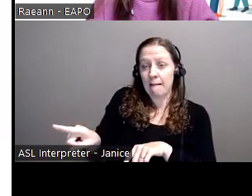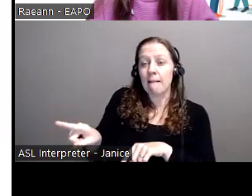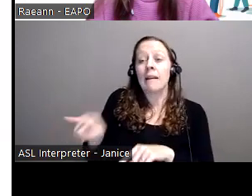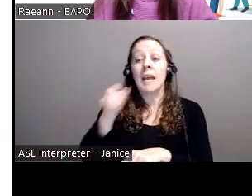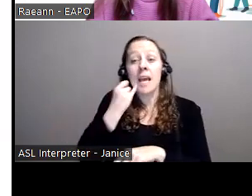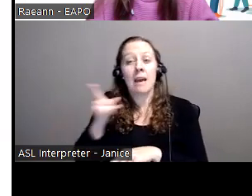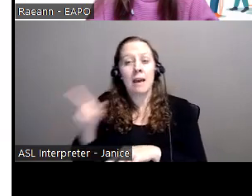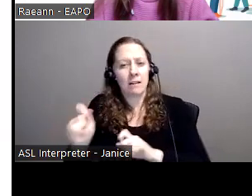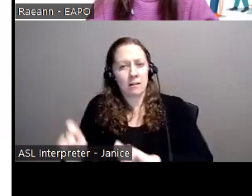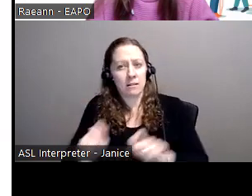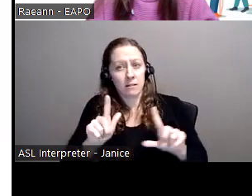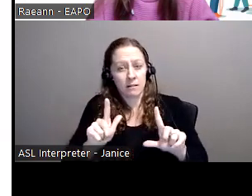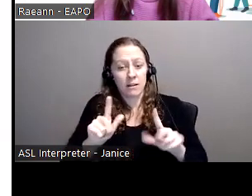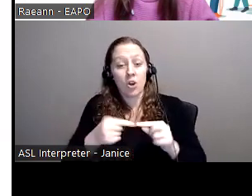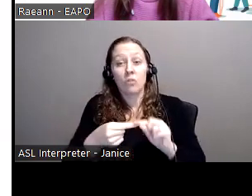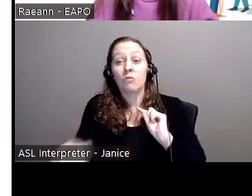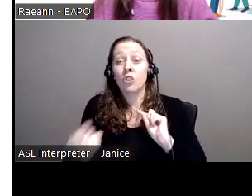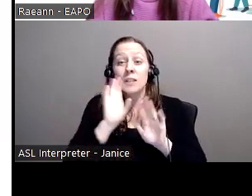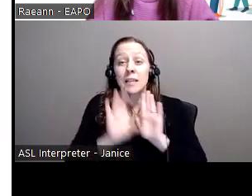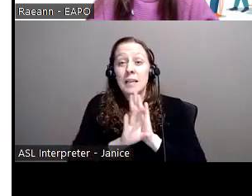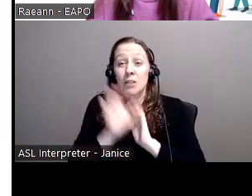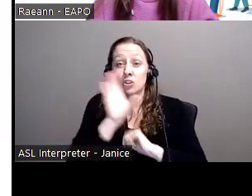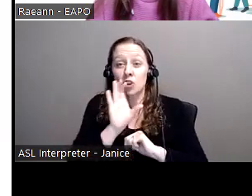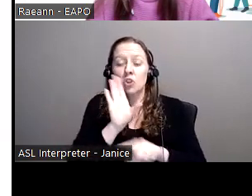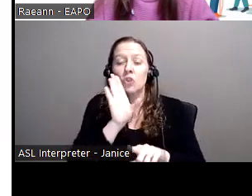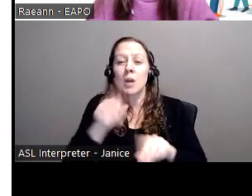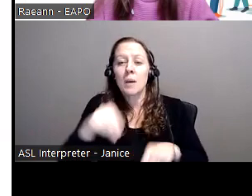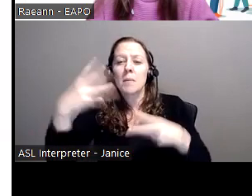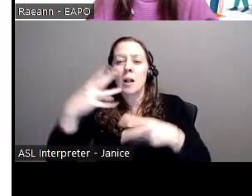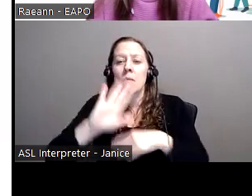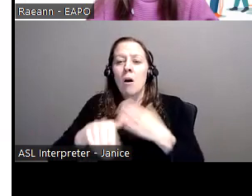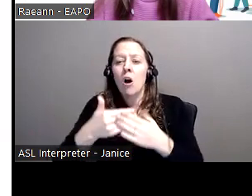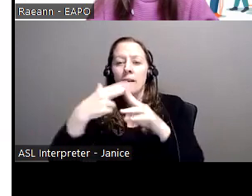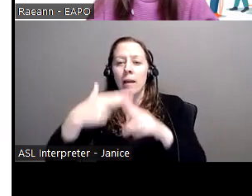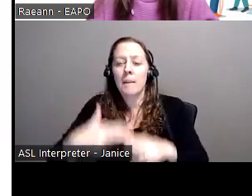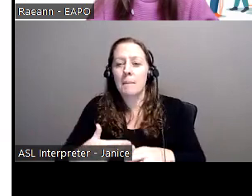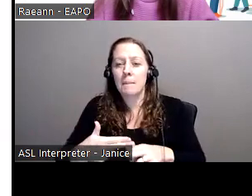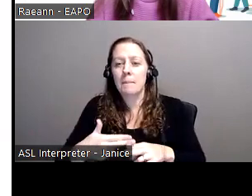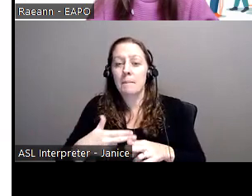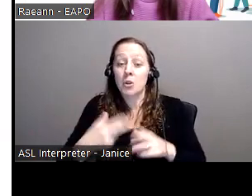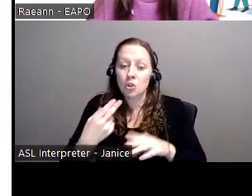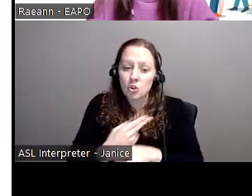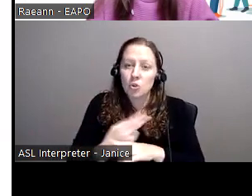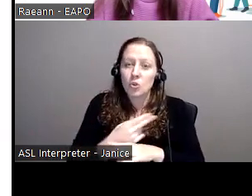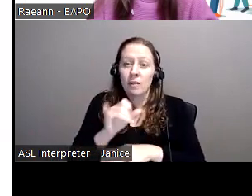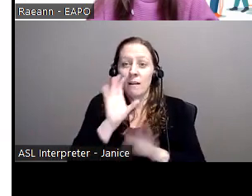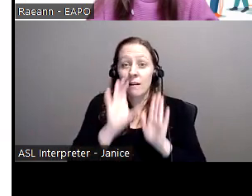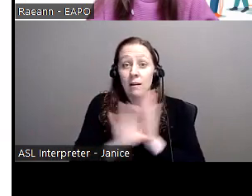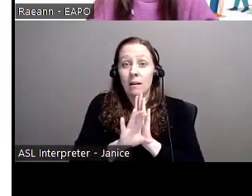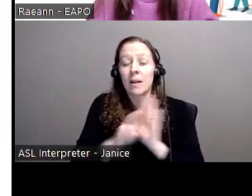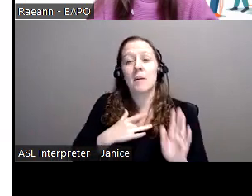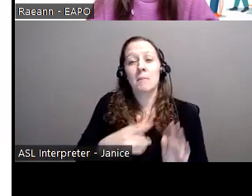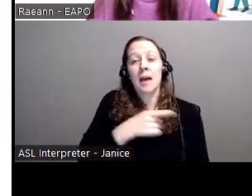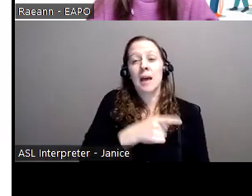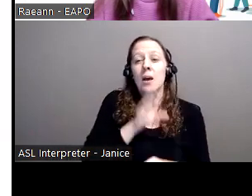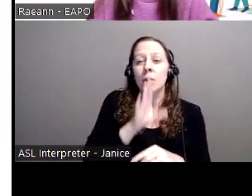it'll pull up all the names associated to that, that photo that have been used because in a lot of cases, the fraudsters will use a bunch